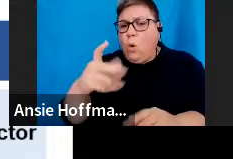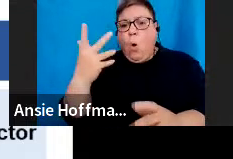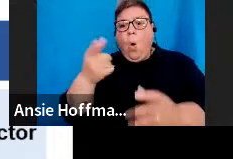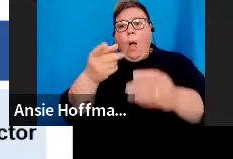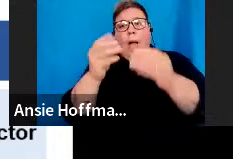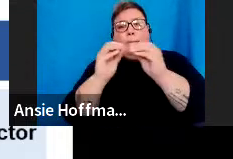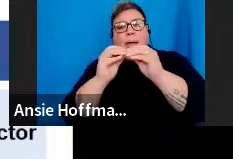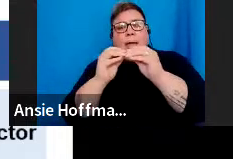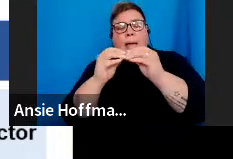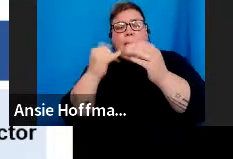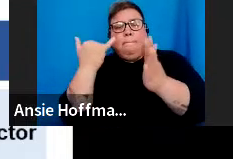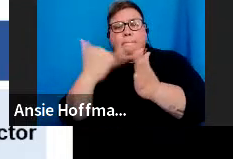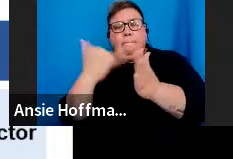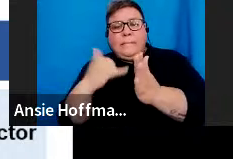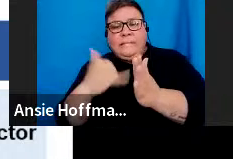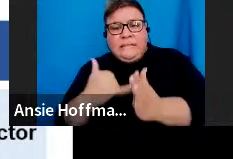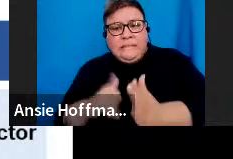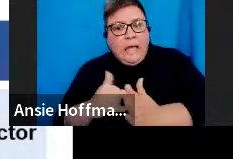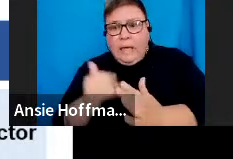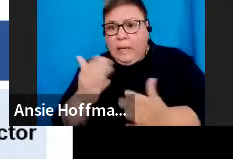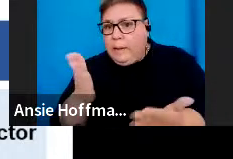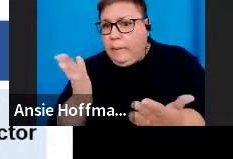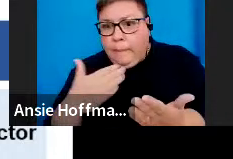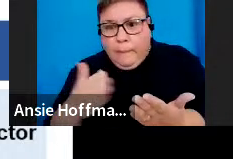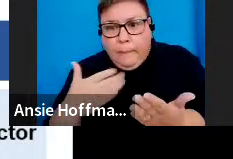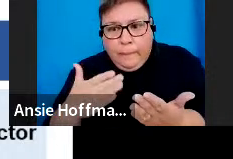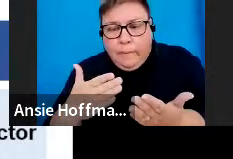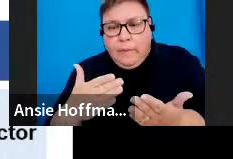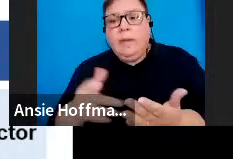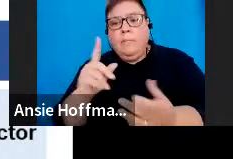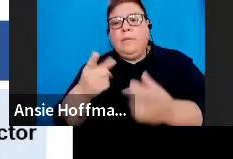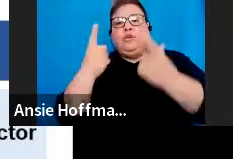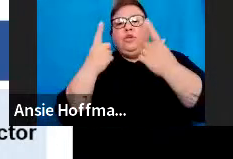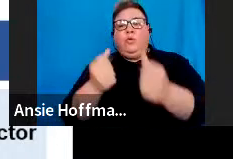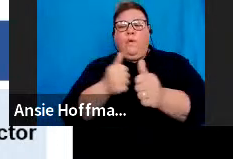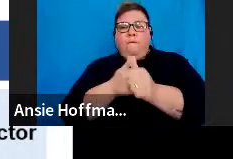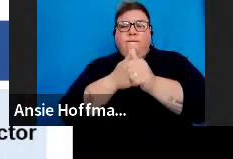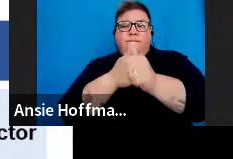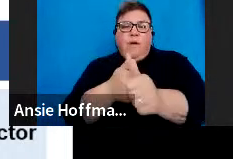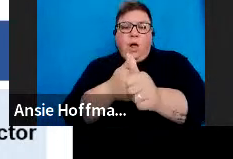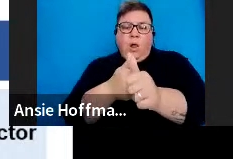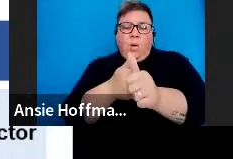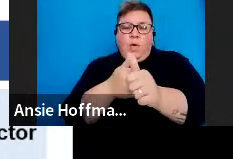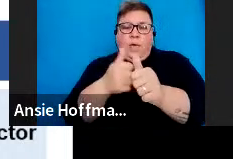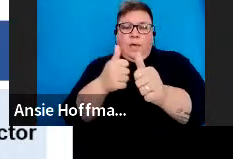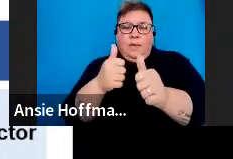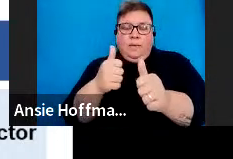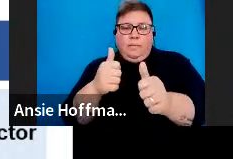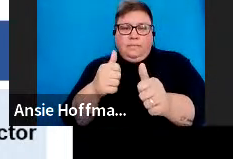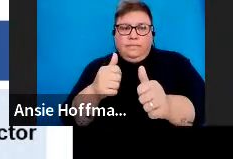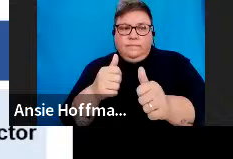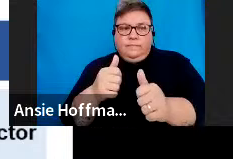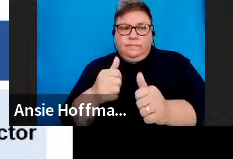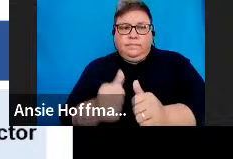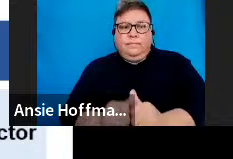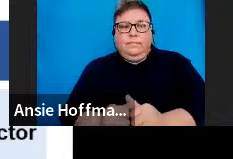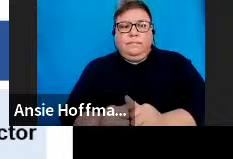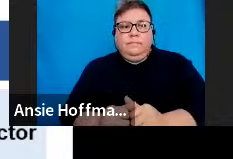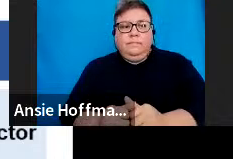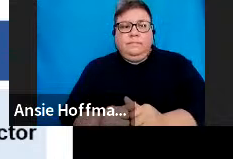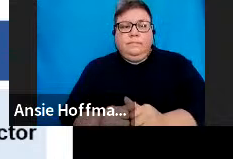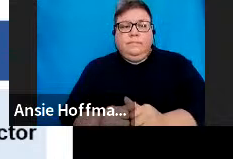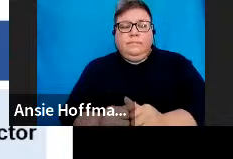be sent to the following contact person, Jodine Schultz, or Schultz, Schultz, Schultz,